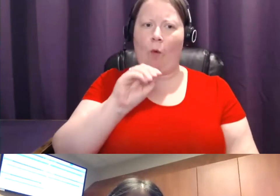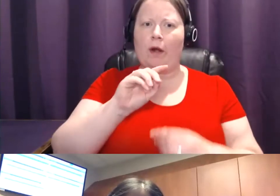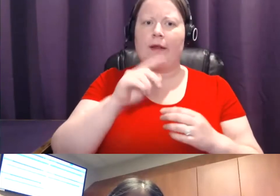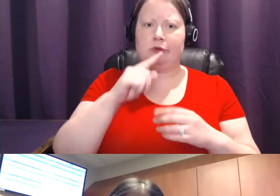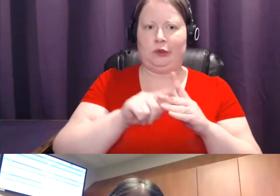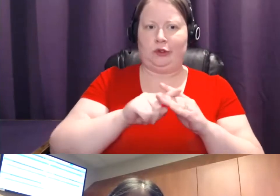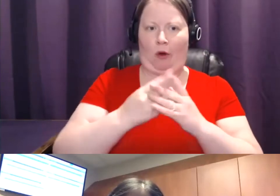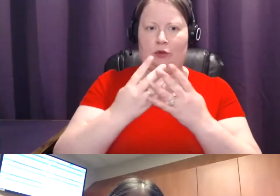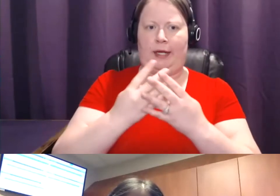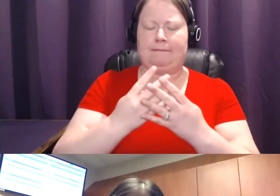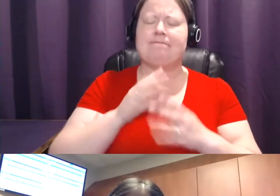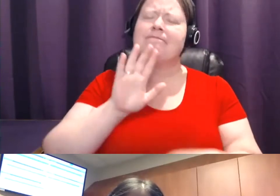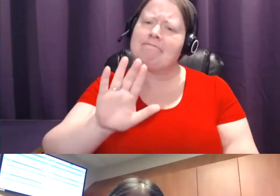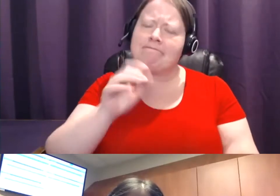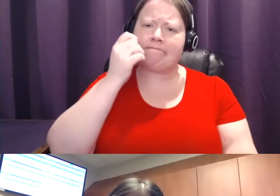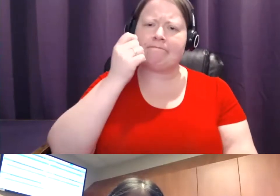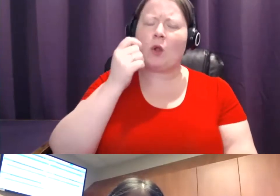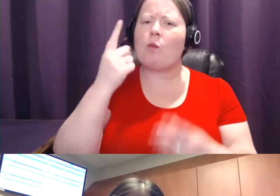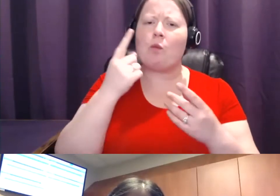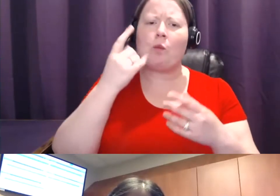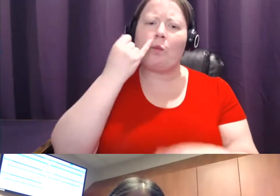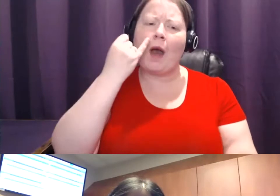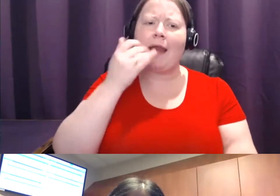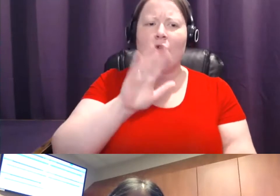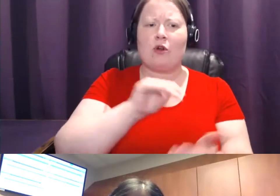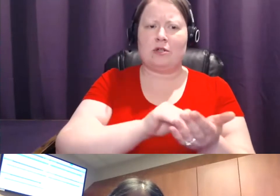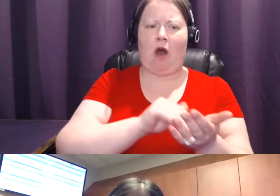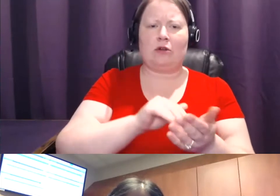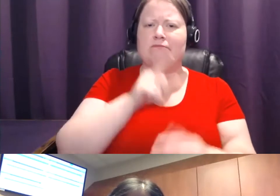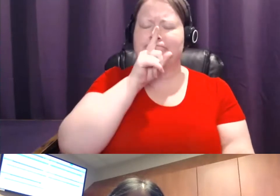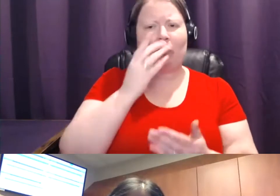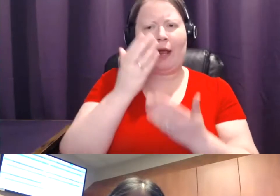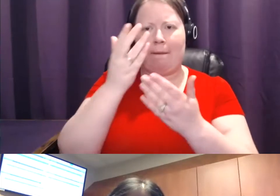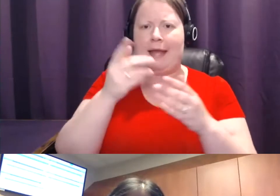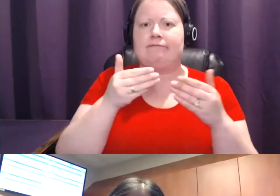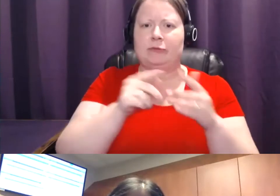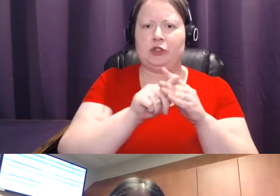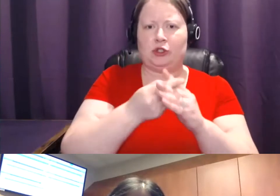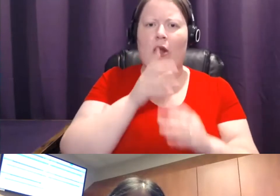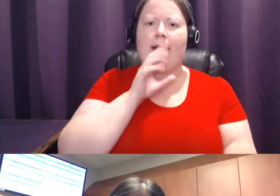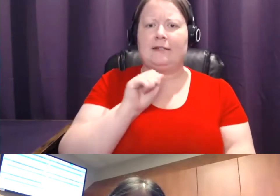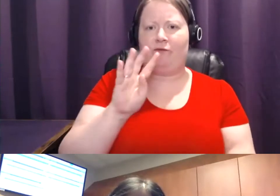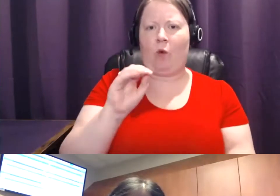do if her doctor does not recommend that she start these screenings at age 40 if she's of average risk?